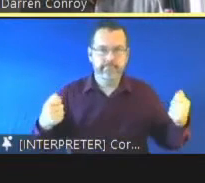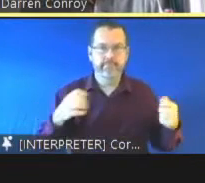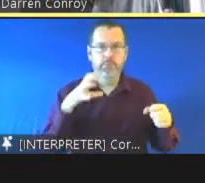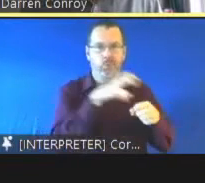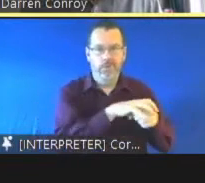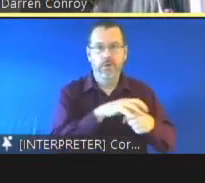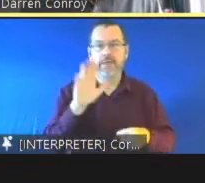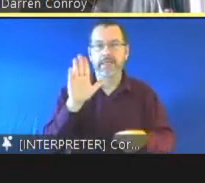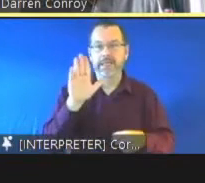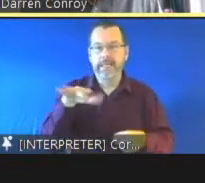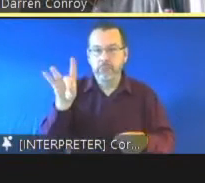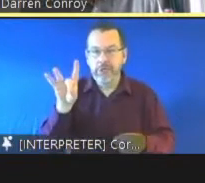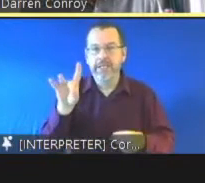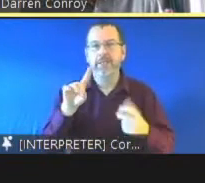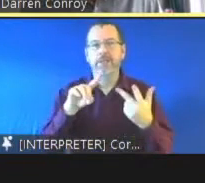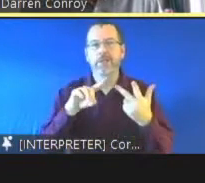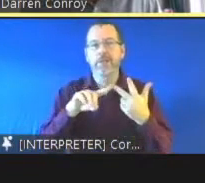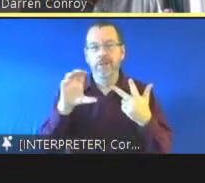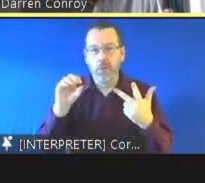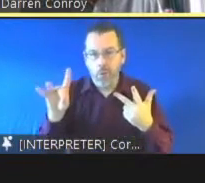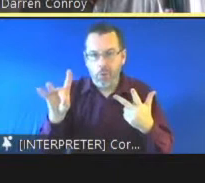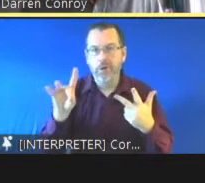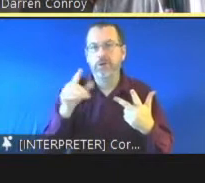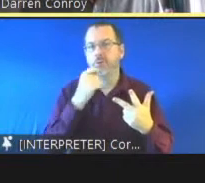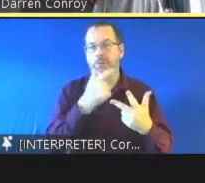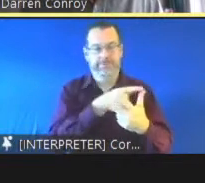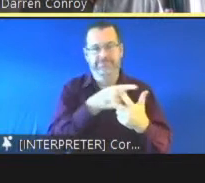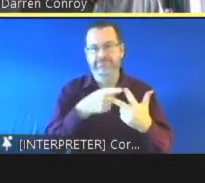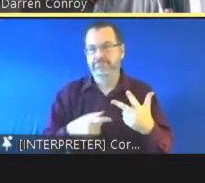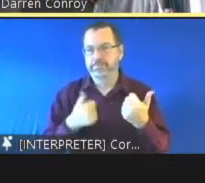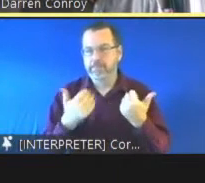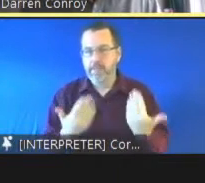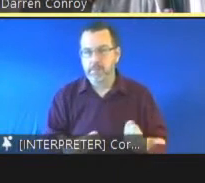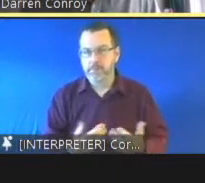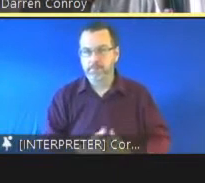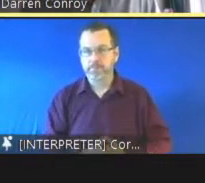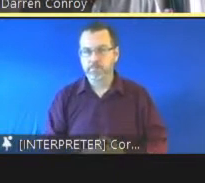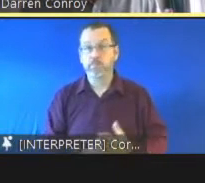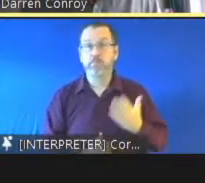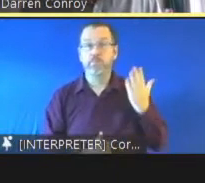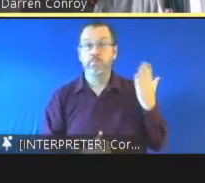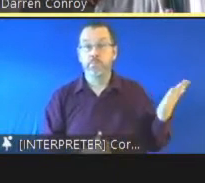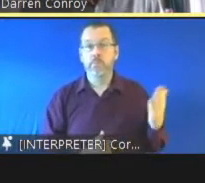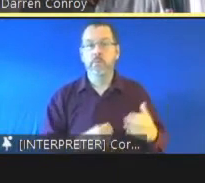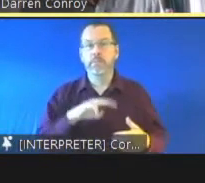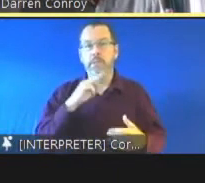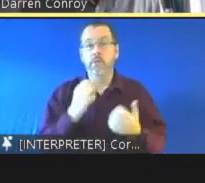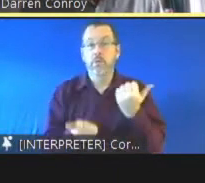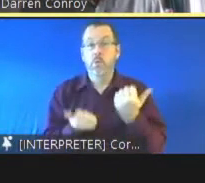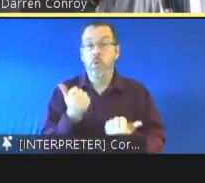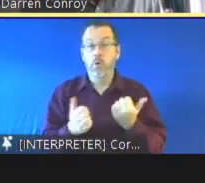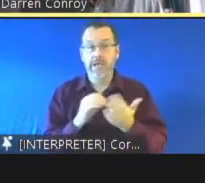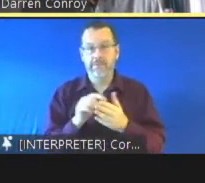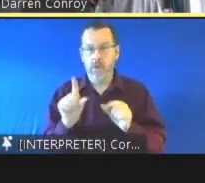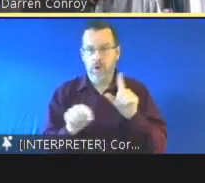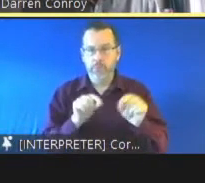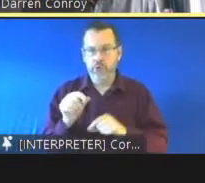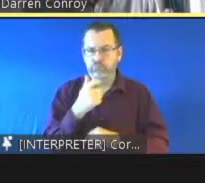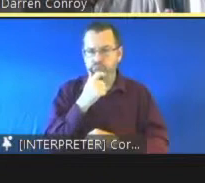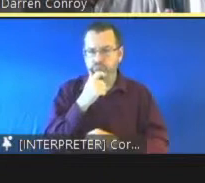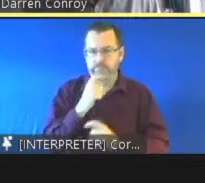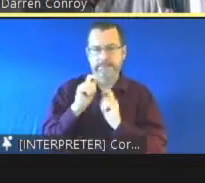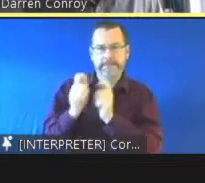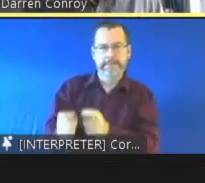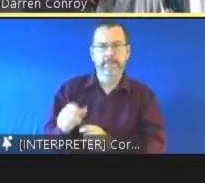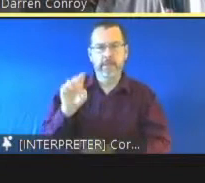and the cork area and the scheme gives the court an option of bail with a therapeutic